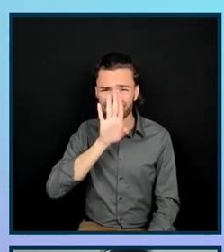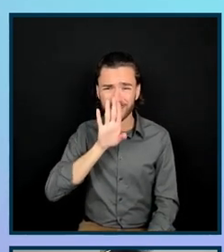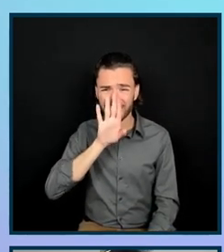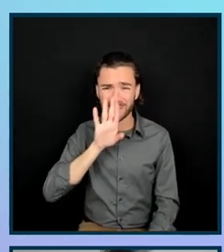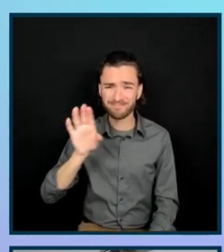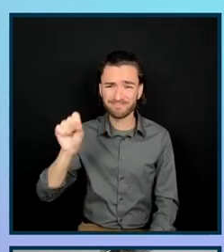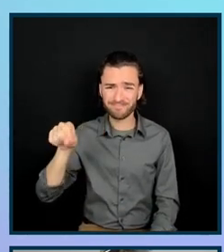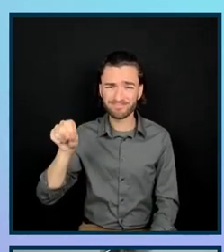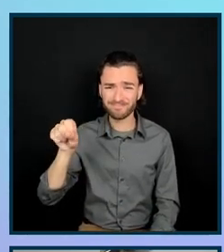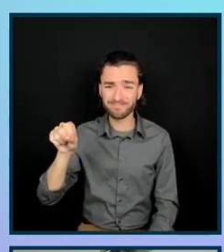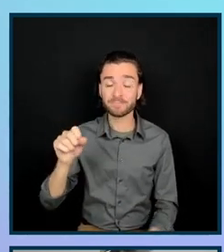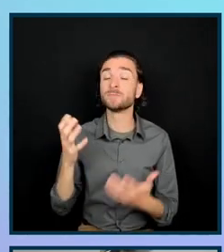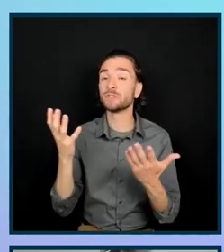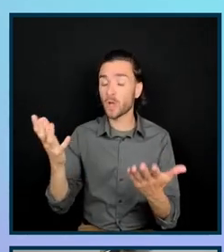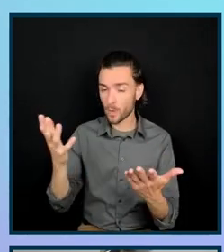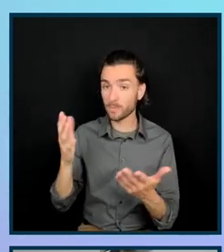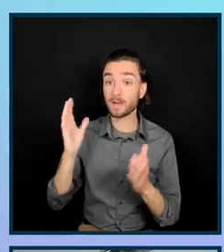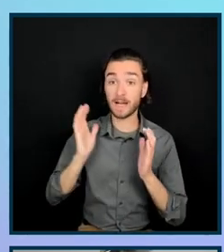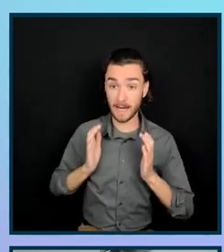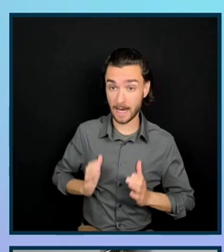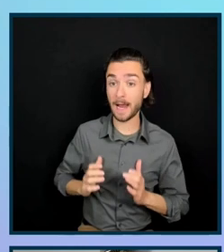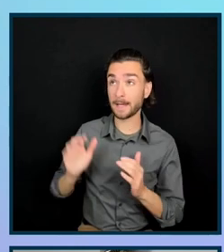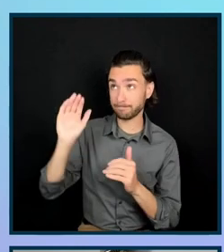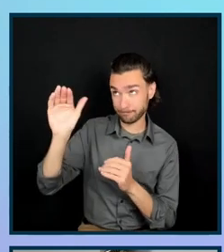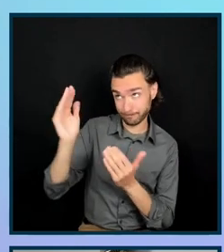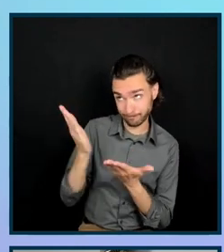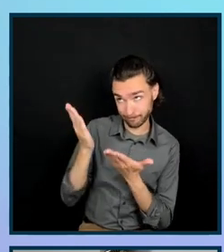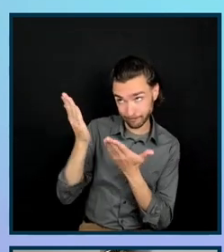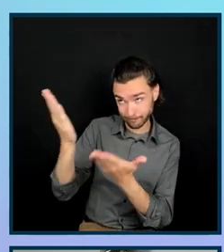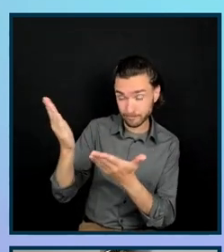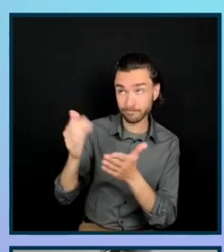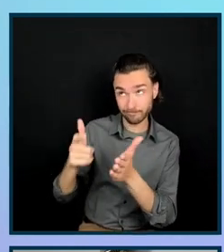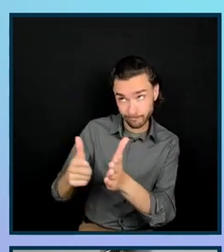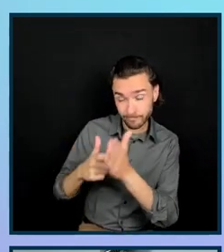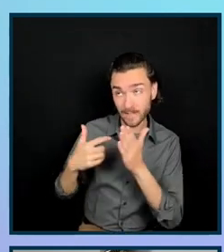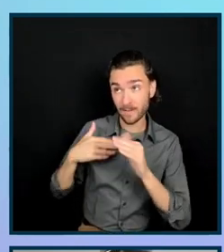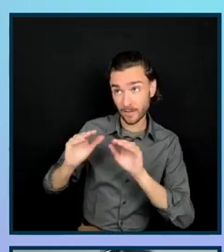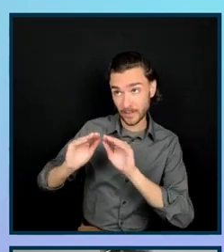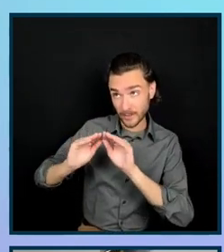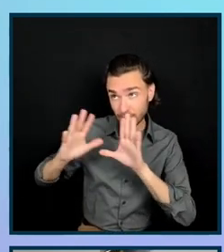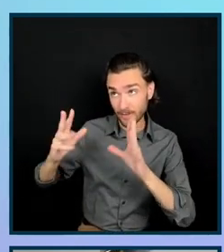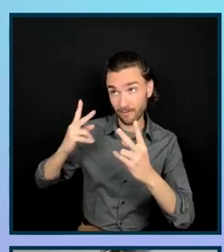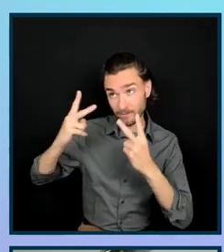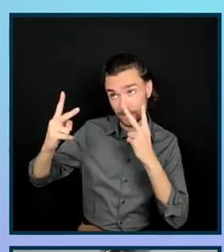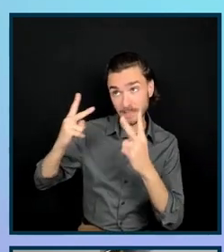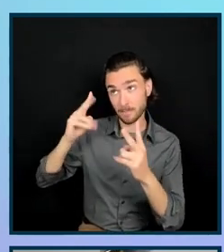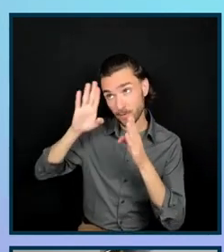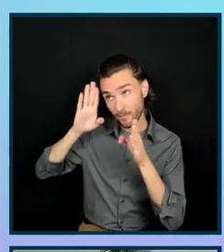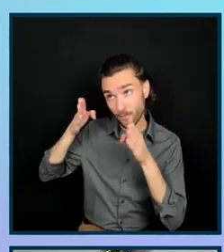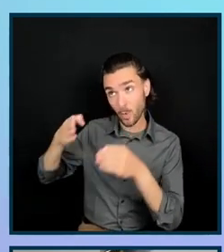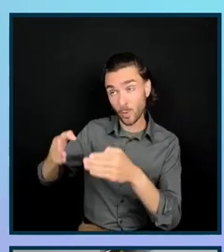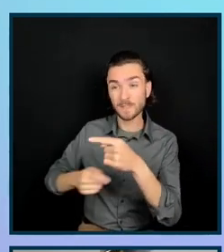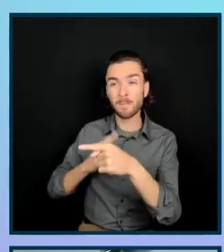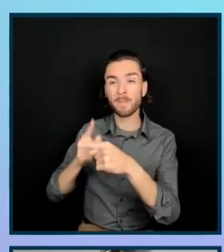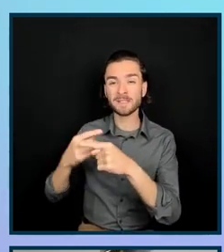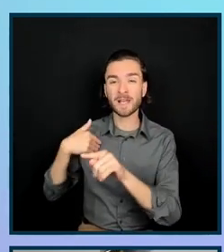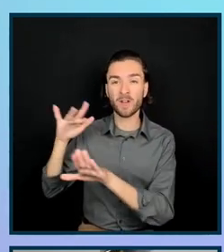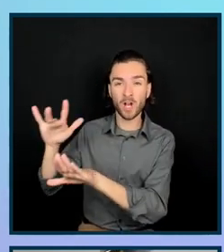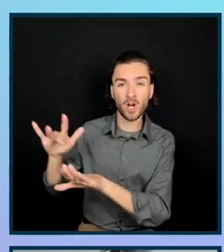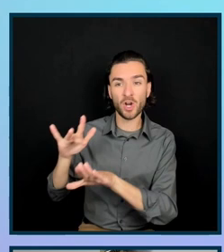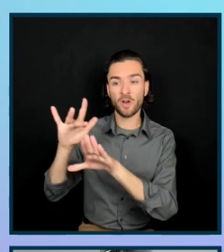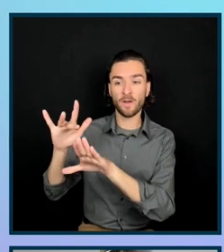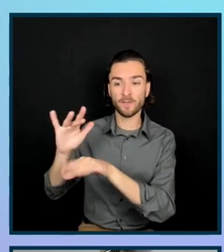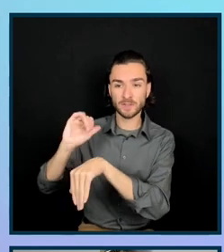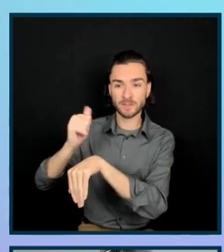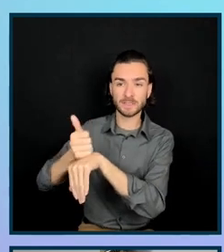to our client to ensure that there is clear visible focus and hover states for each of the buttons, and also making